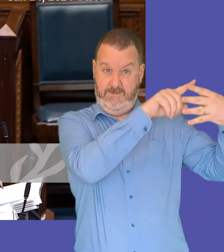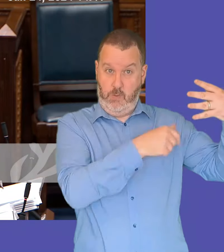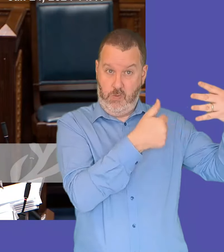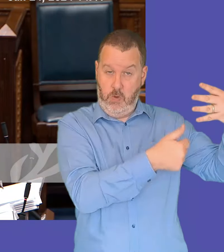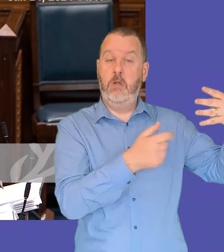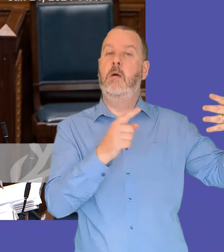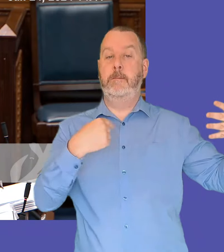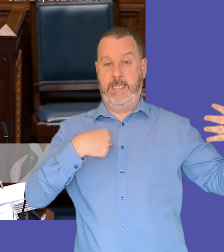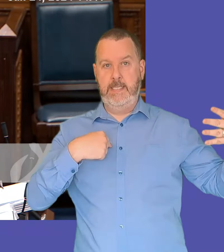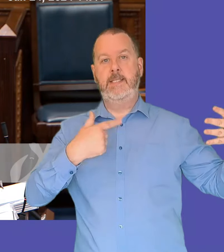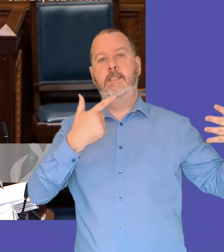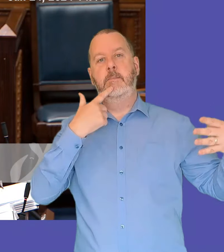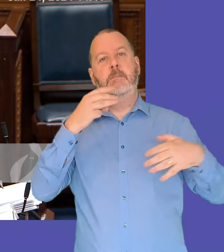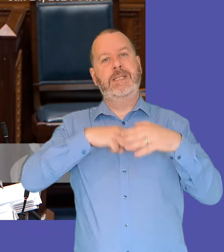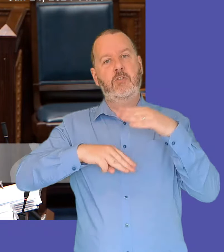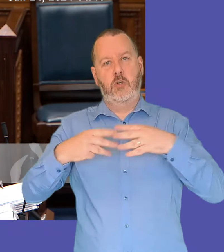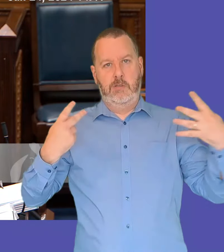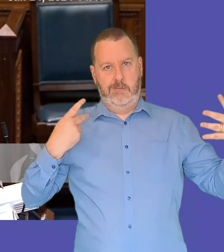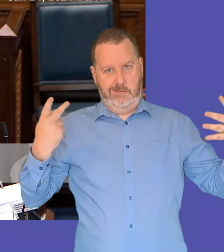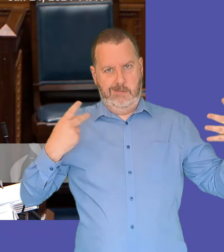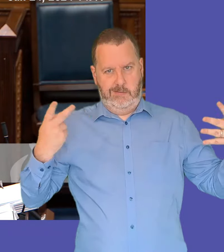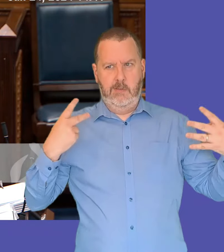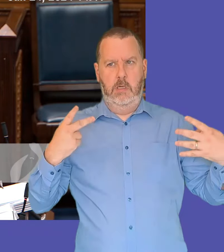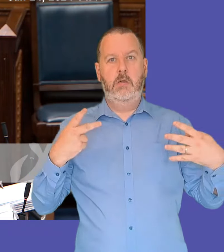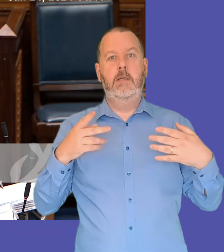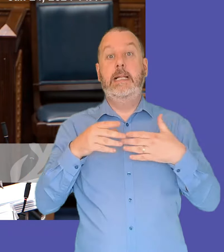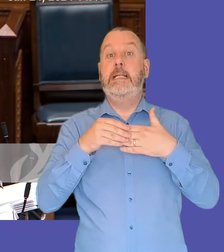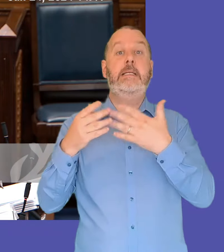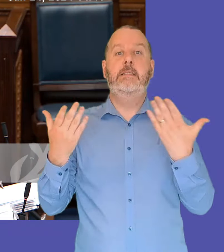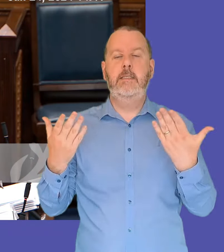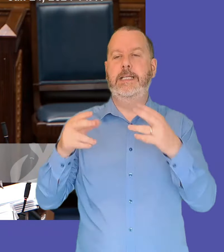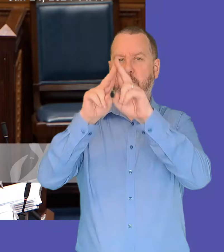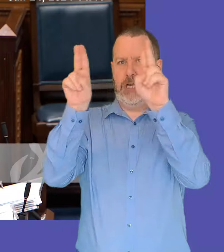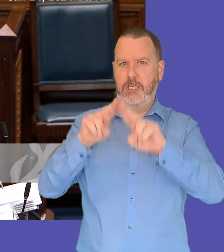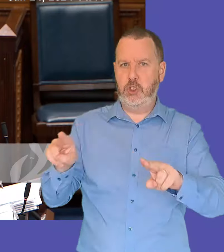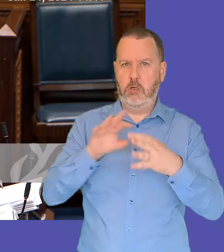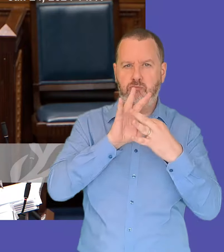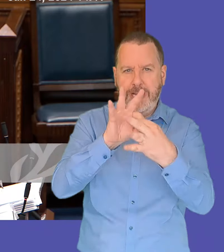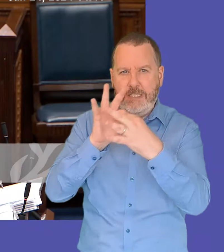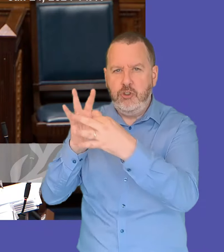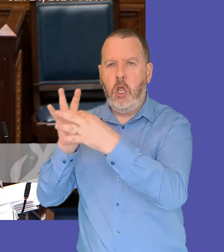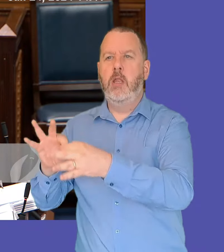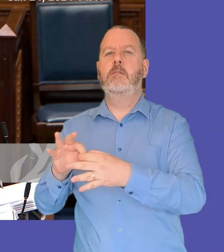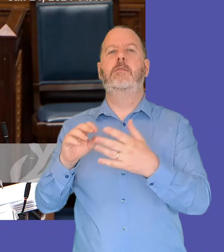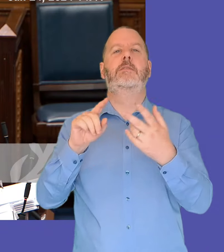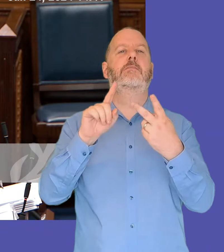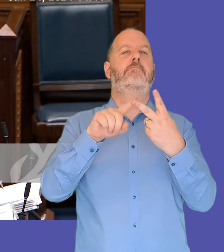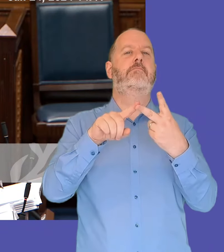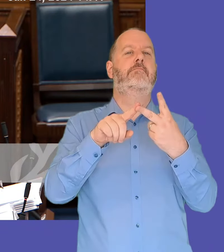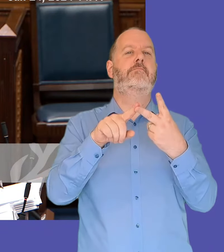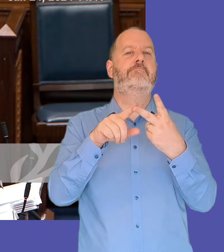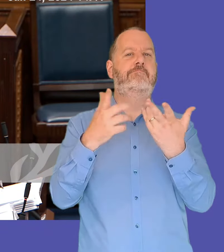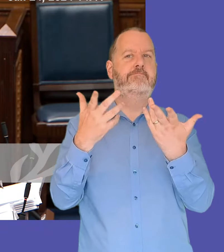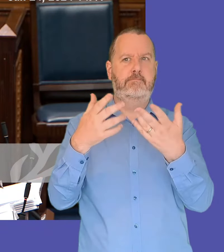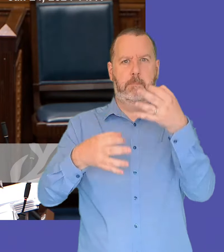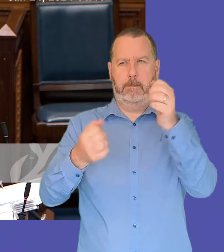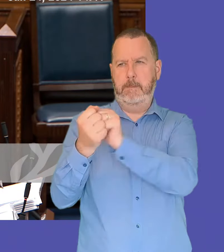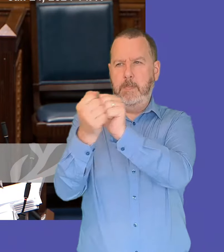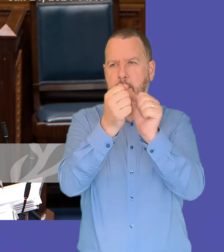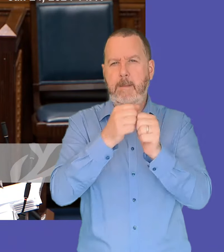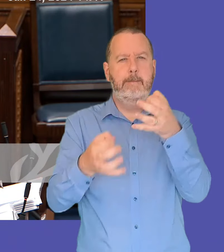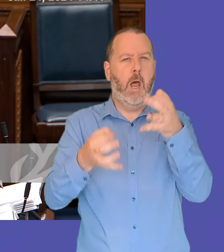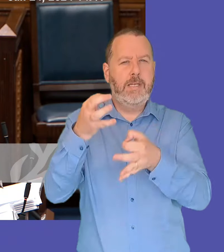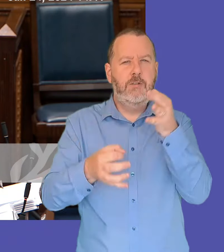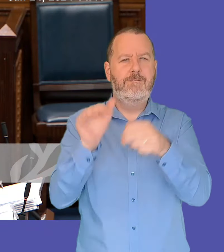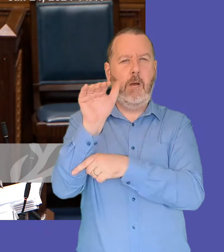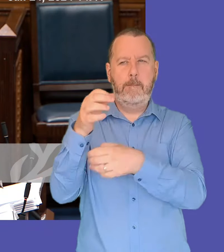and the deputy first minister in terms of international relations strategy in terms of our engagements uh in a diplomatic way then that all